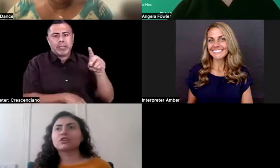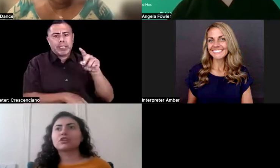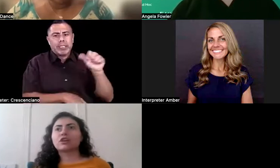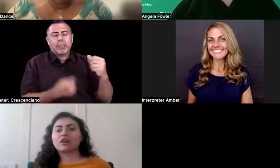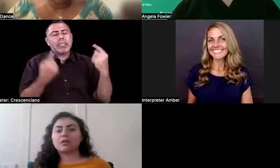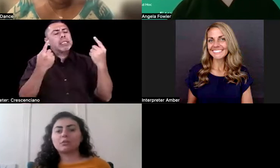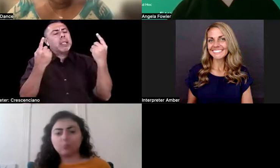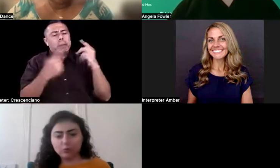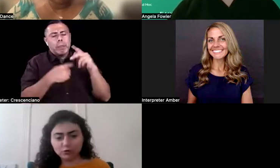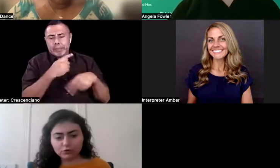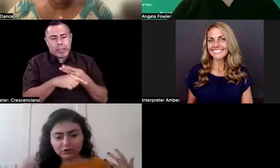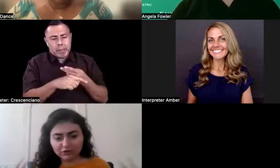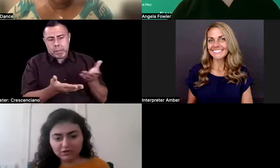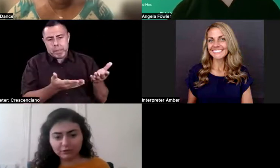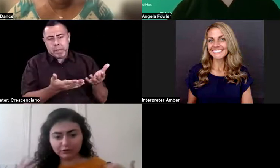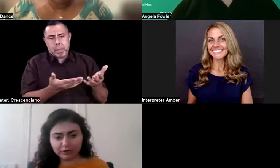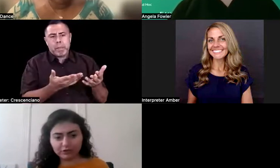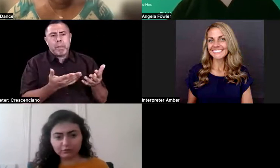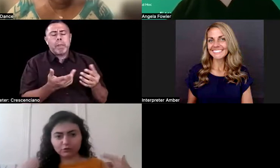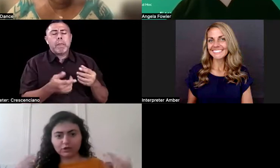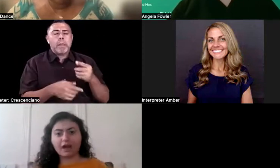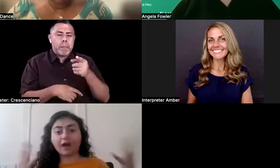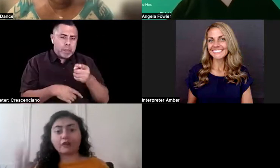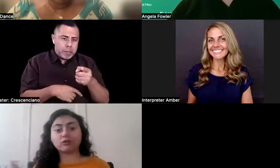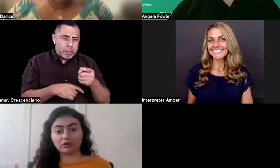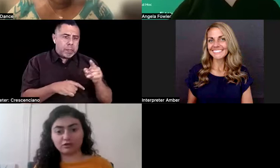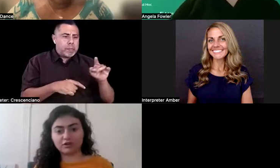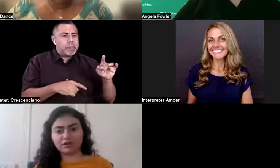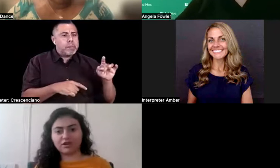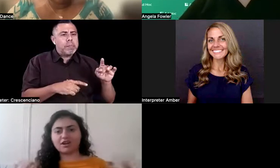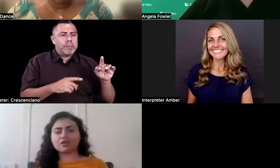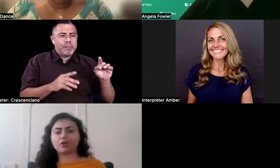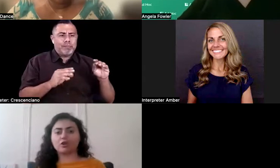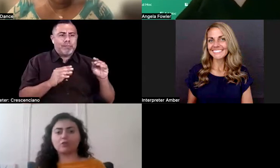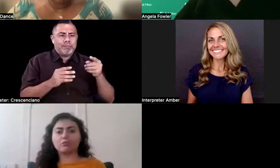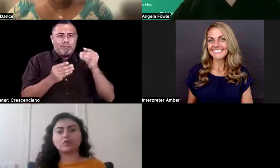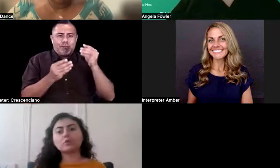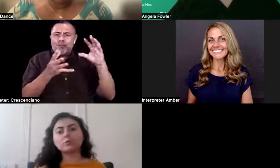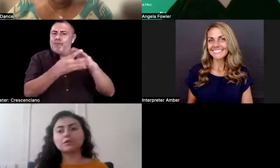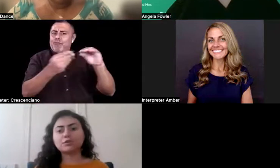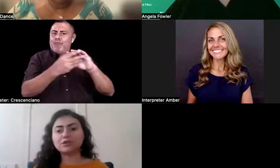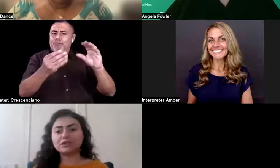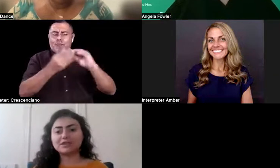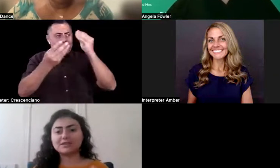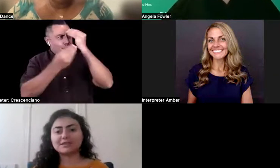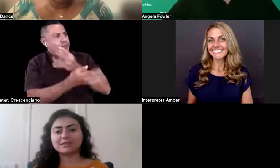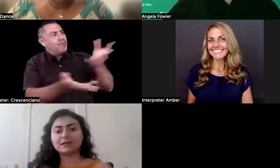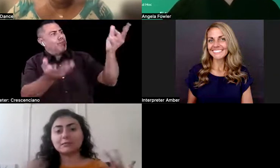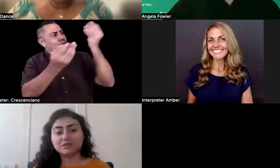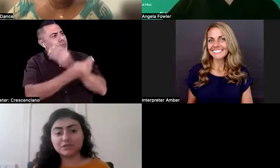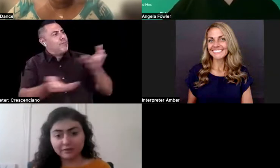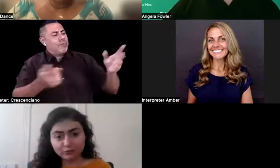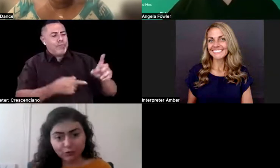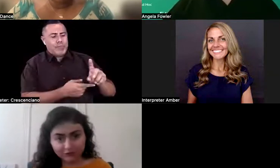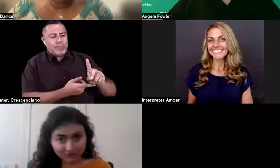put the disability community out there. So more people can see